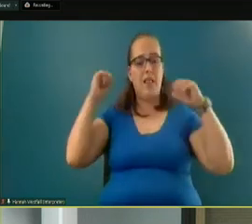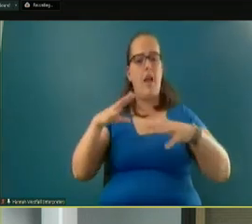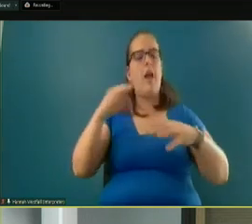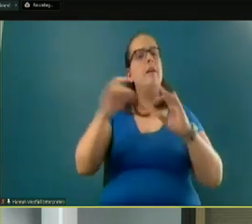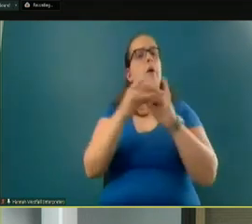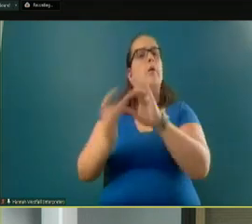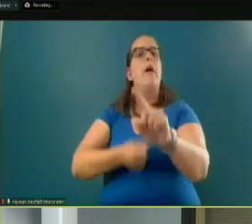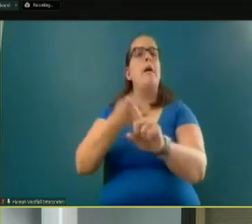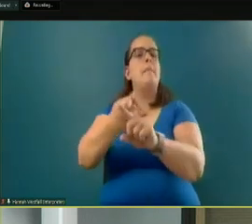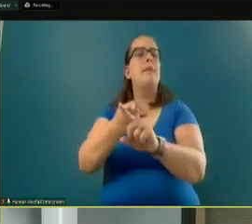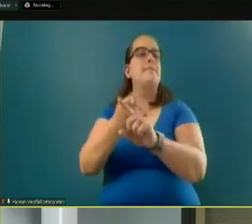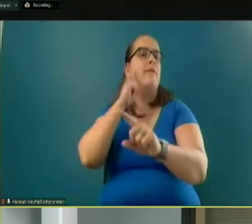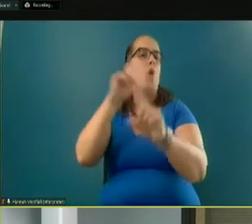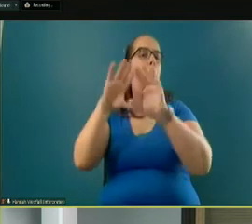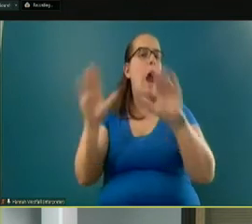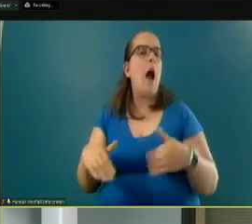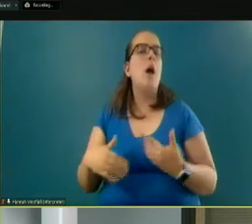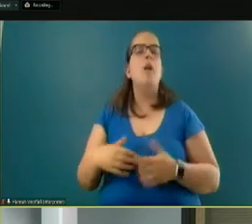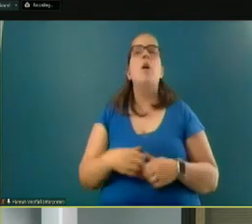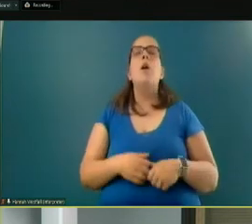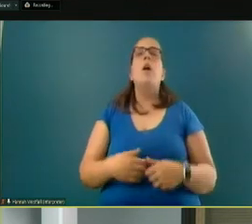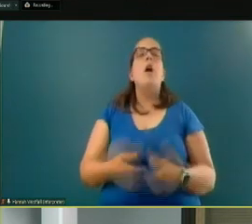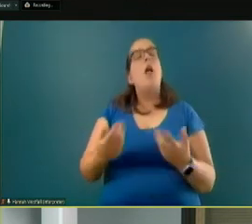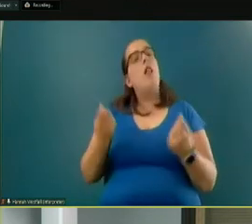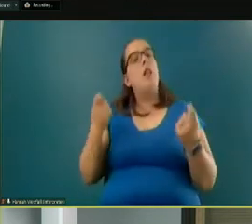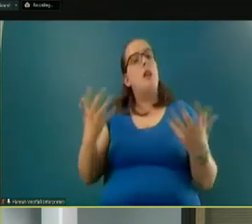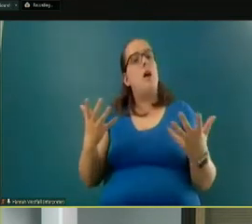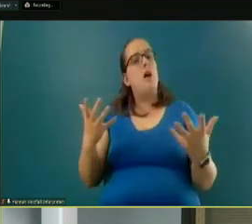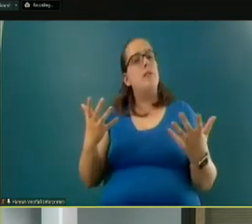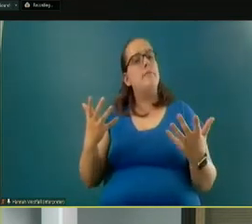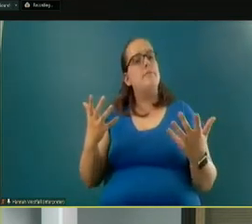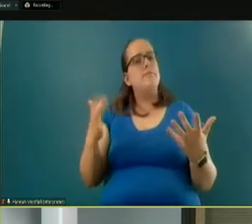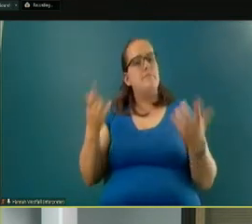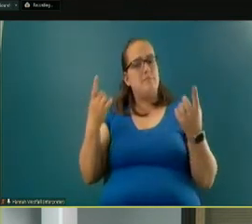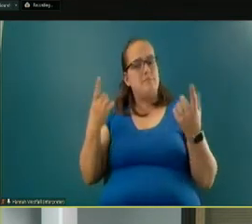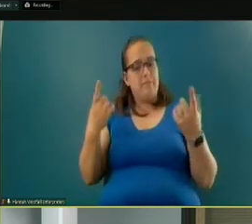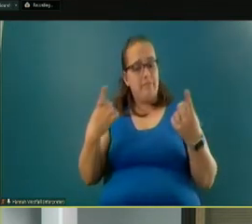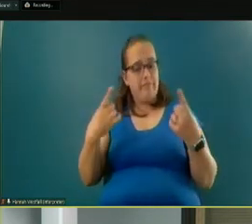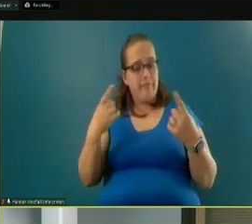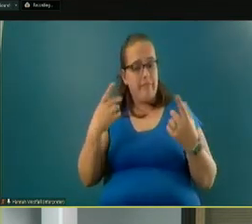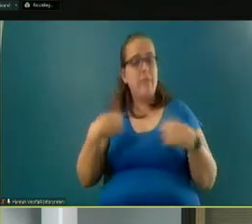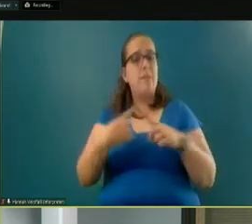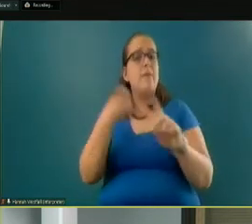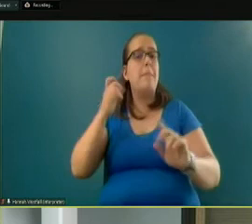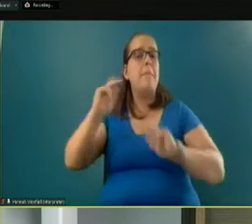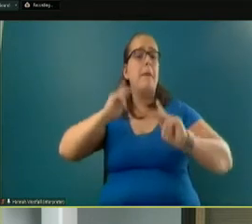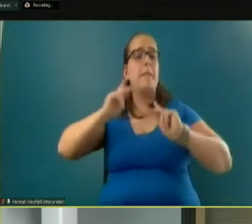housing. And a lot of that is created by the people's ability to work remotely.